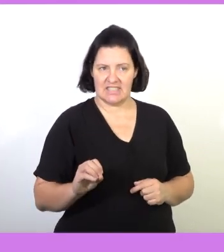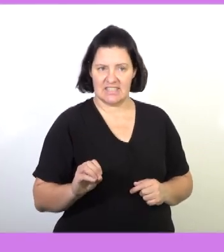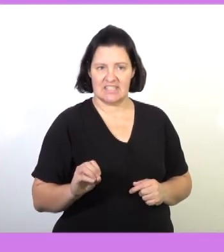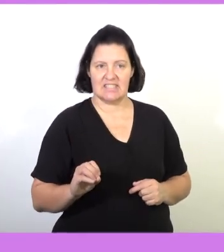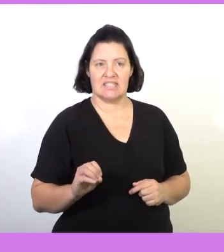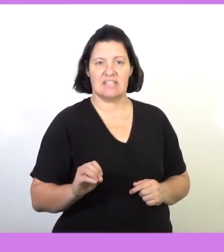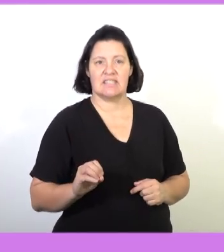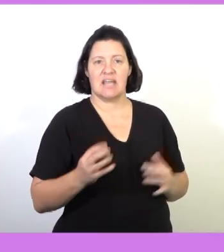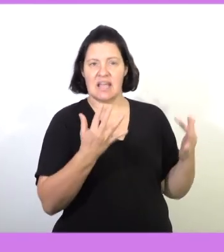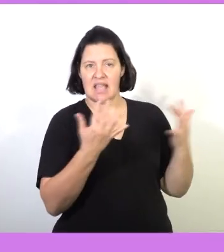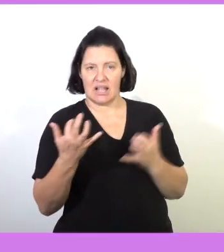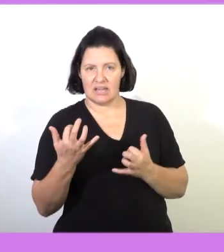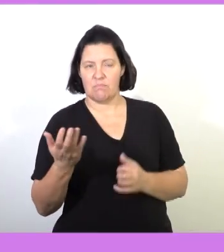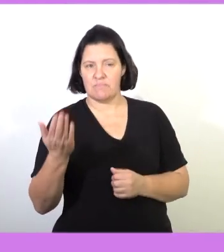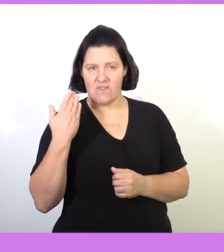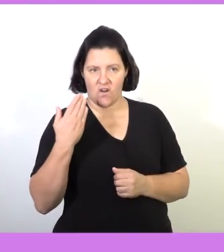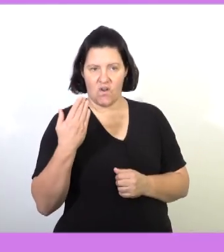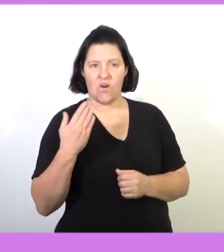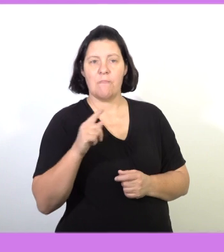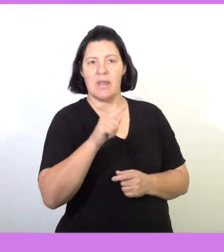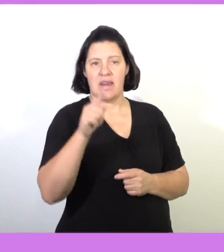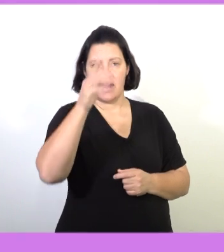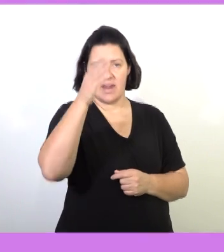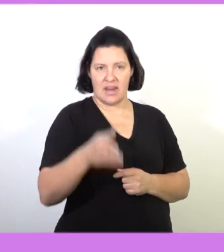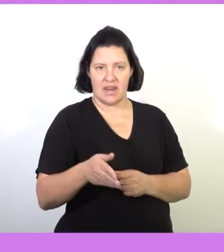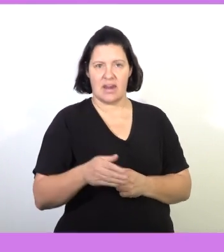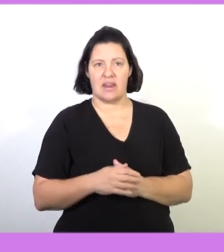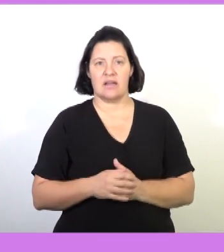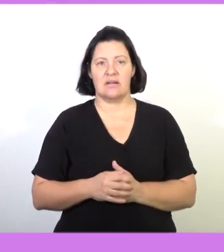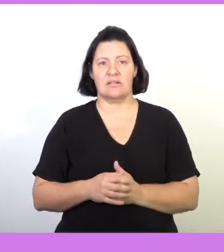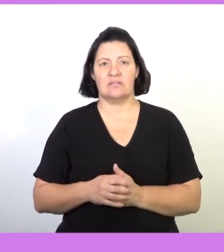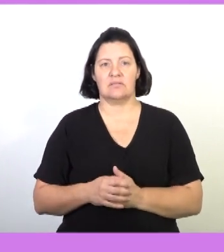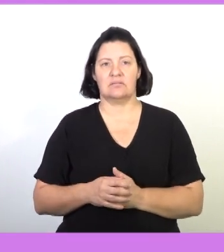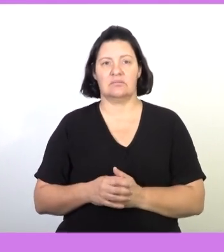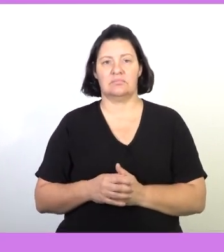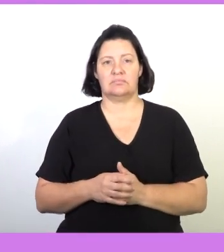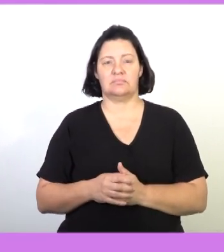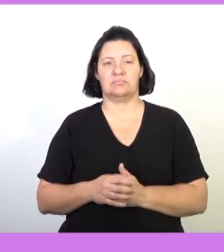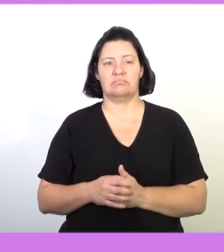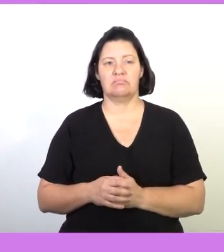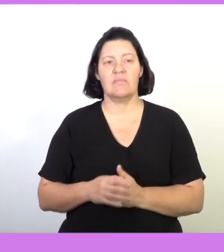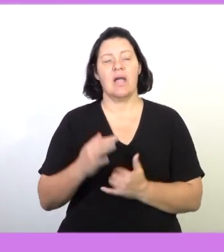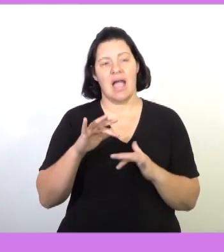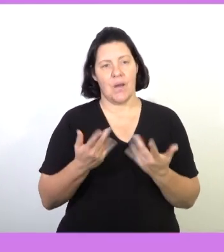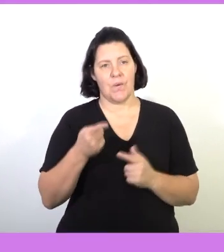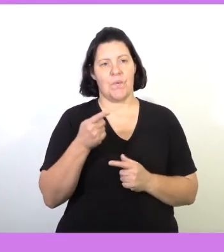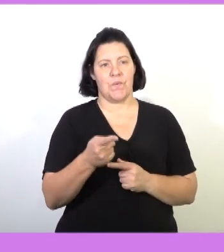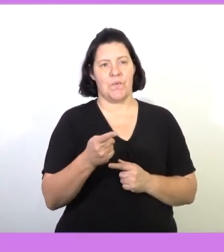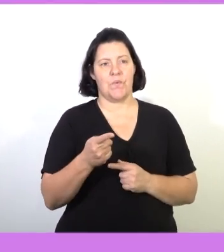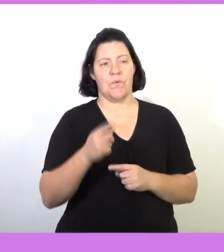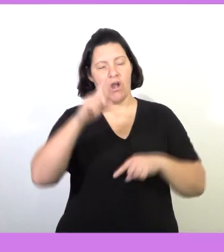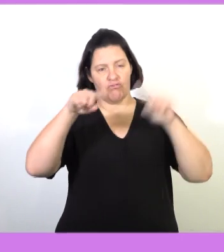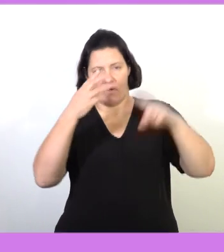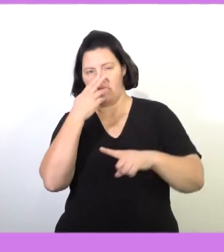we calculated 250 in the previous question, which was the value of A. So that's how our